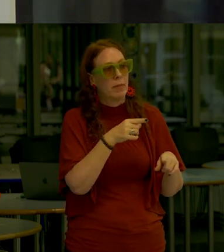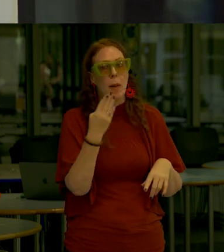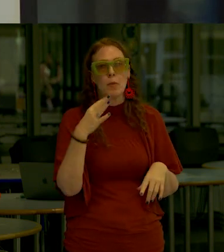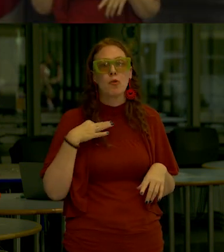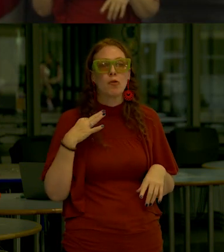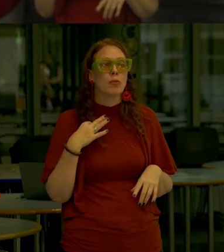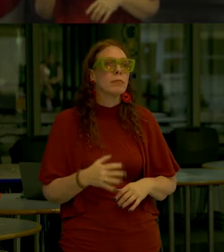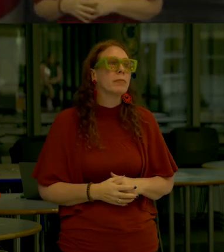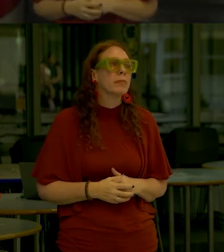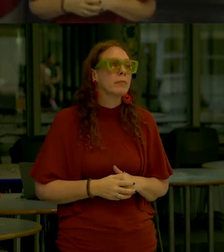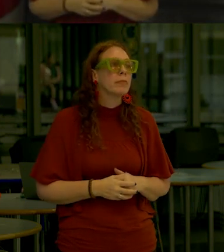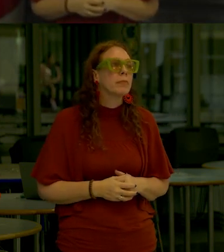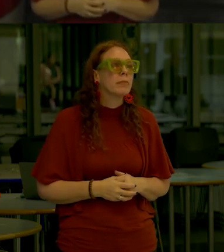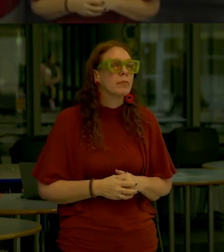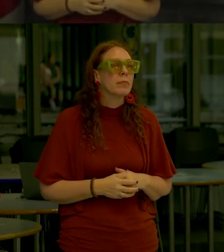blue